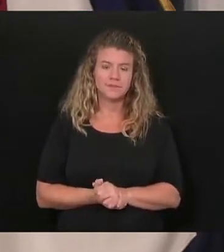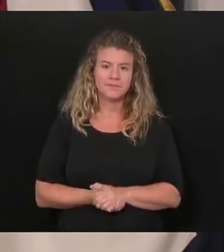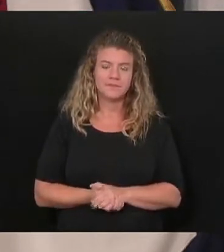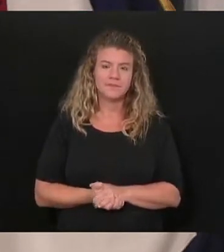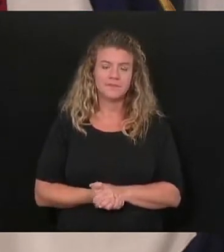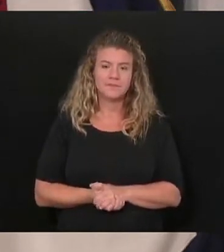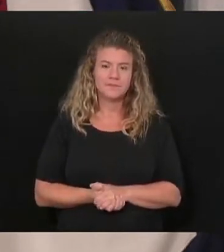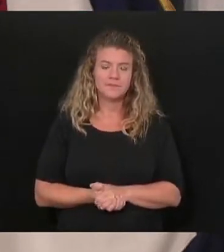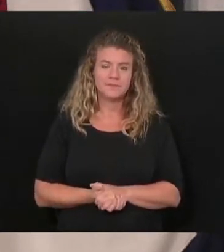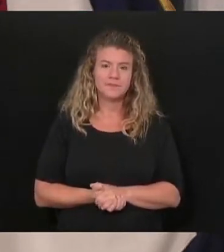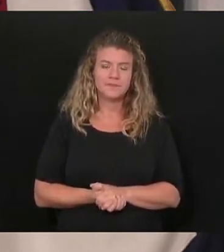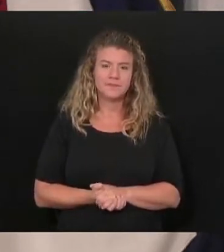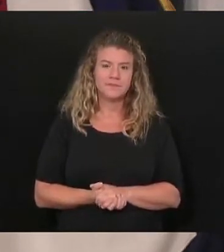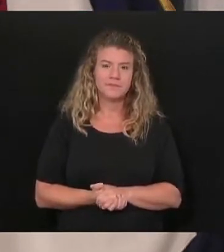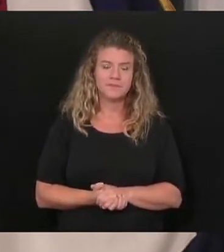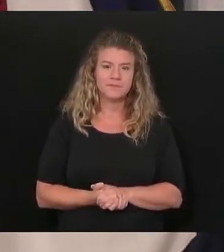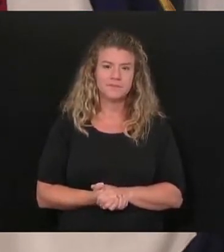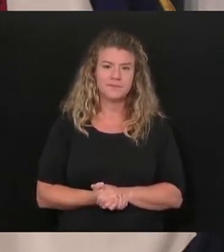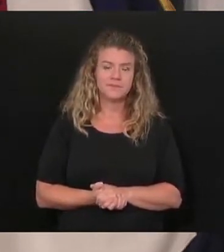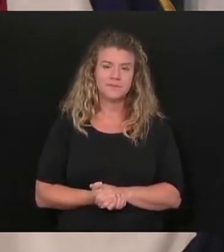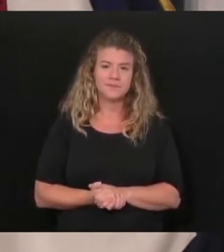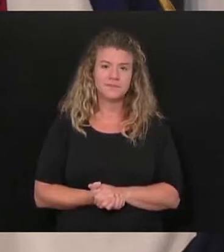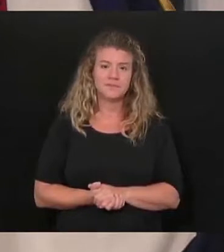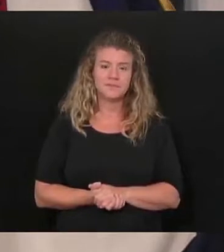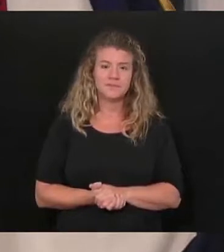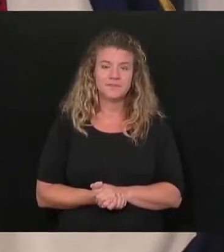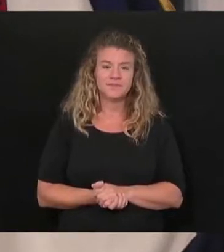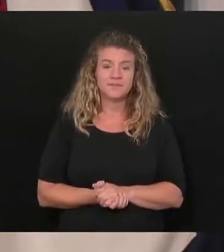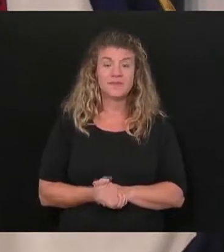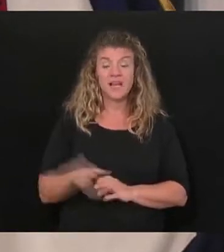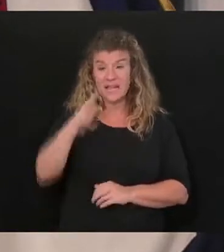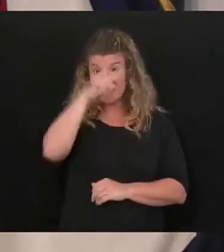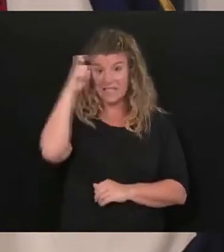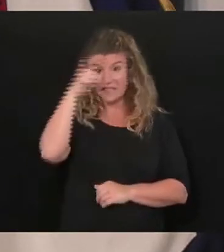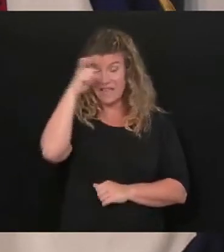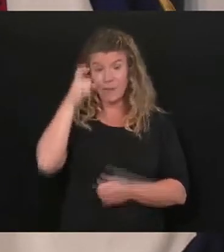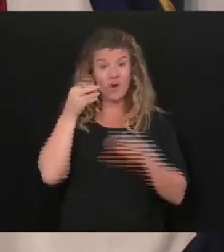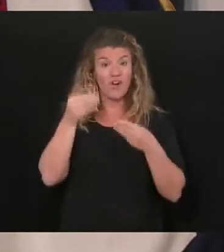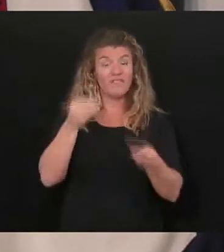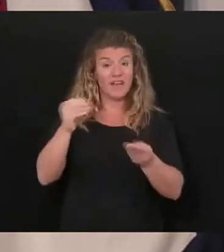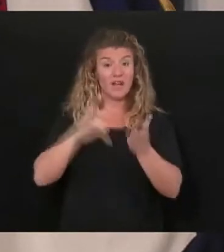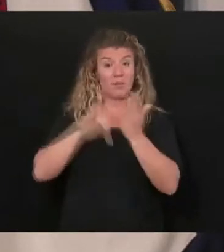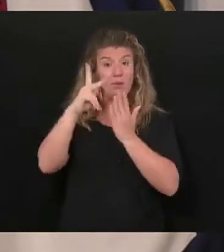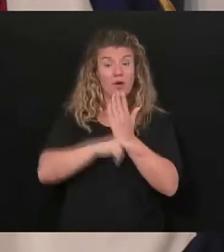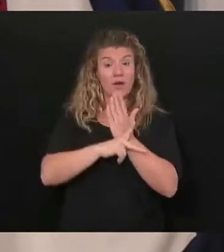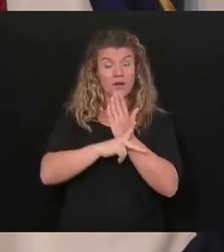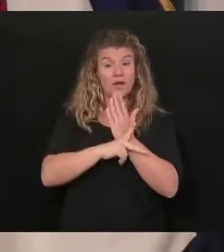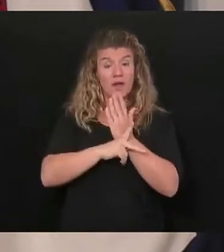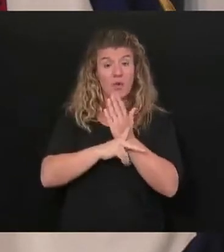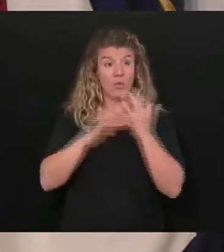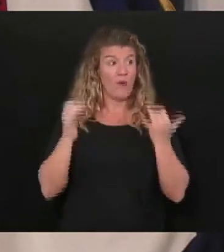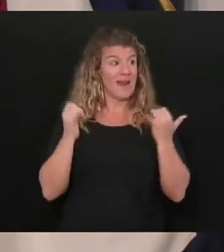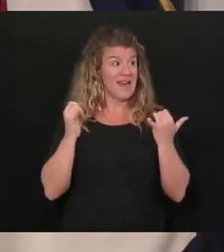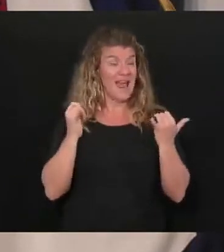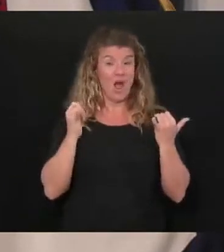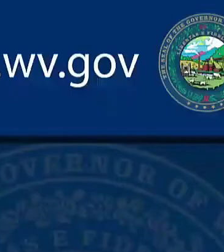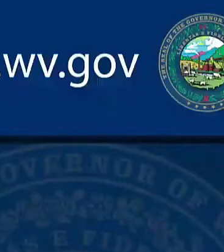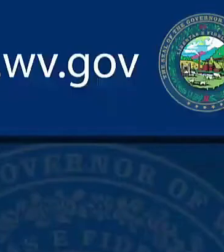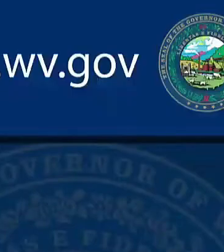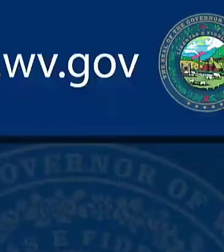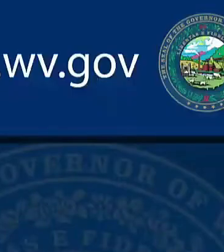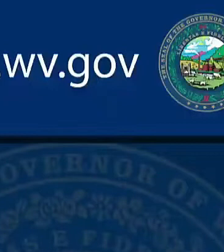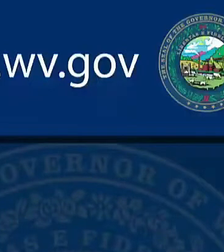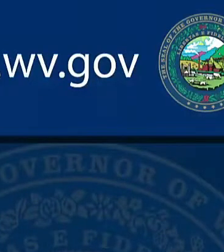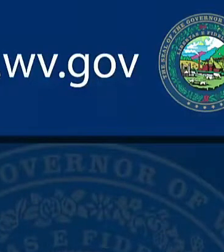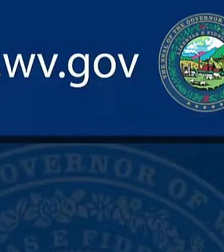I want to announce to you our summer feeding program. You know, over 7,200 people have used this map